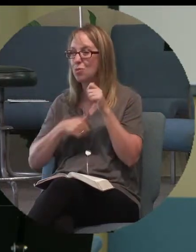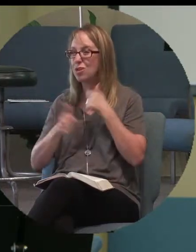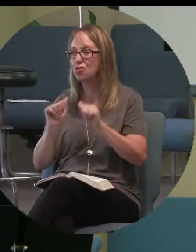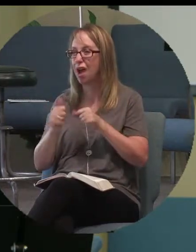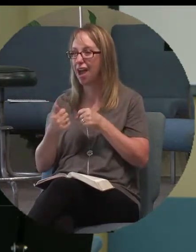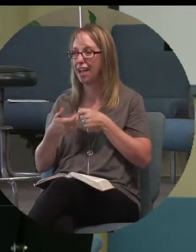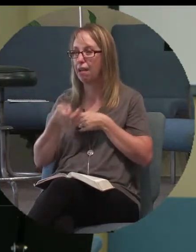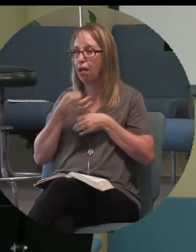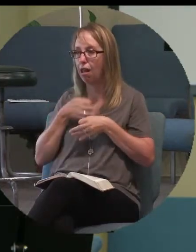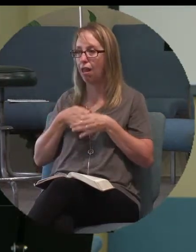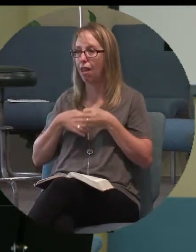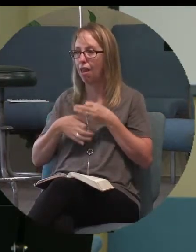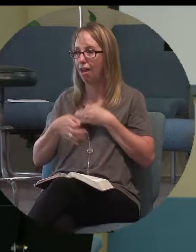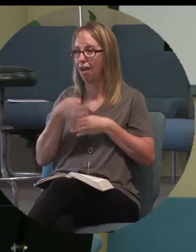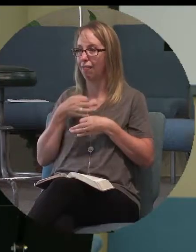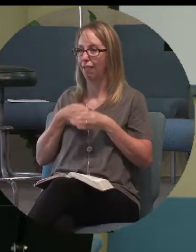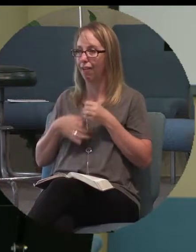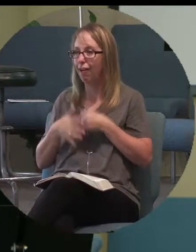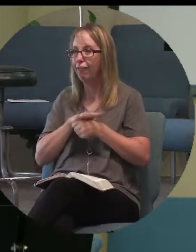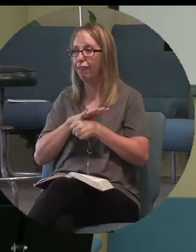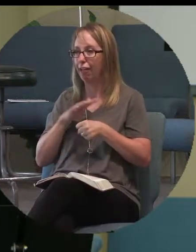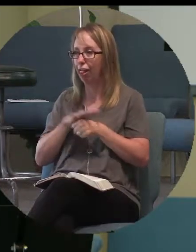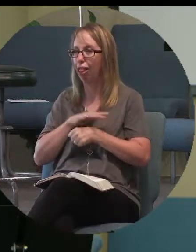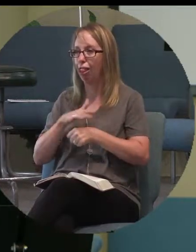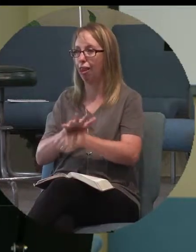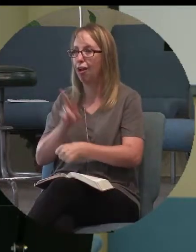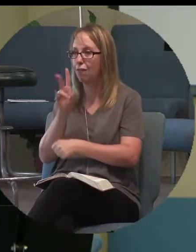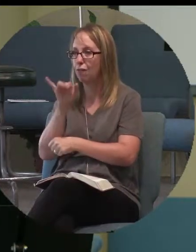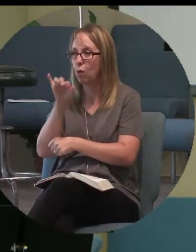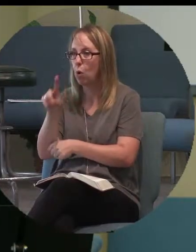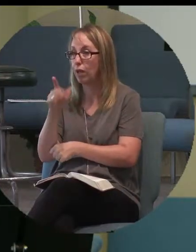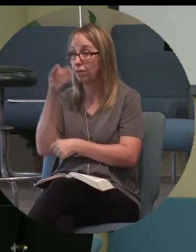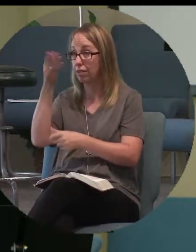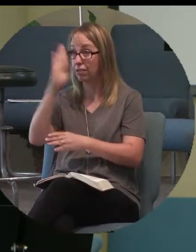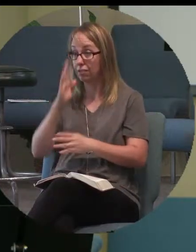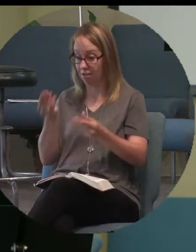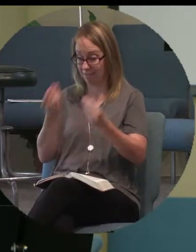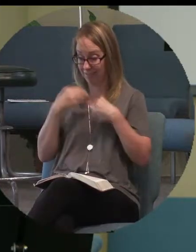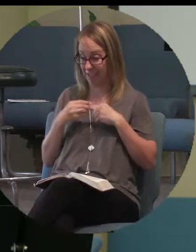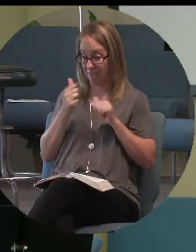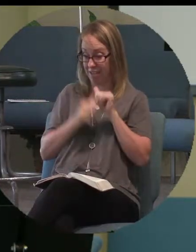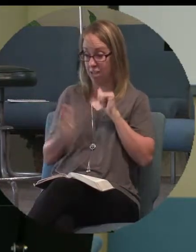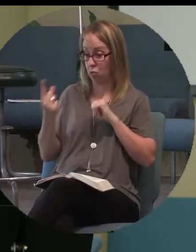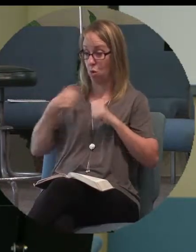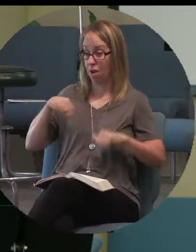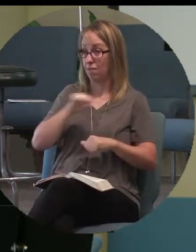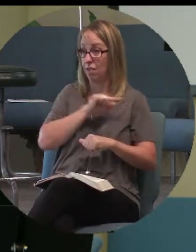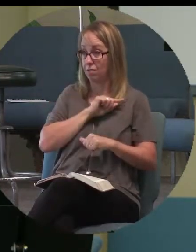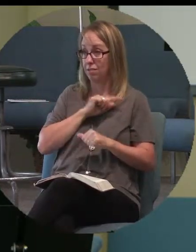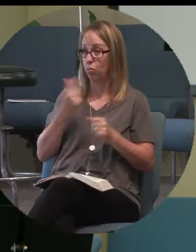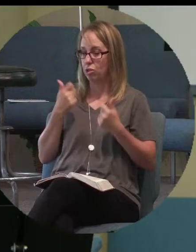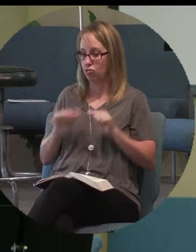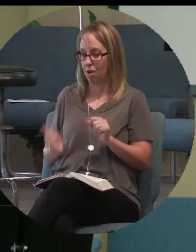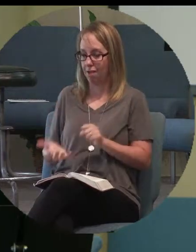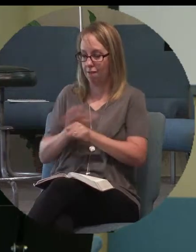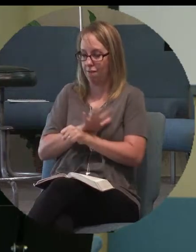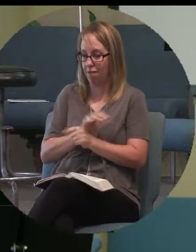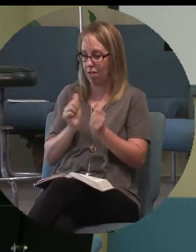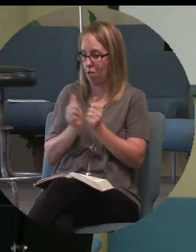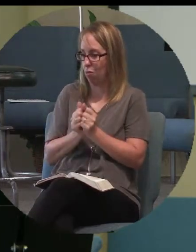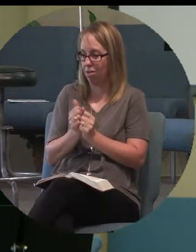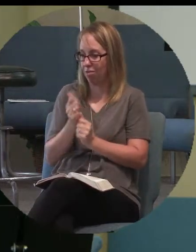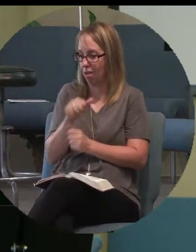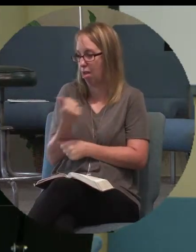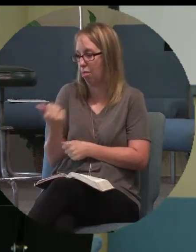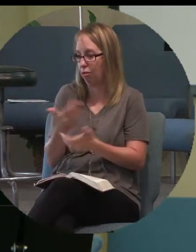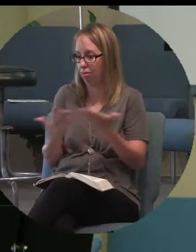fill that void that God put in each and every one of us with something other than what we